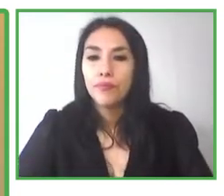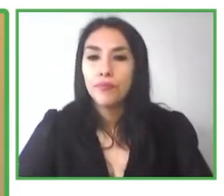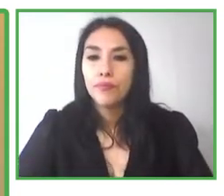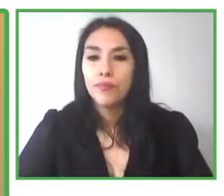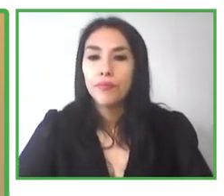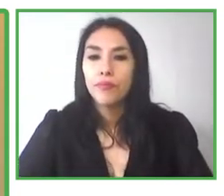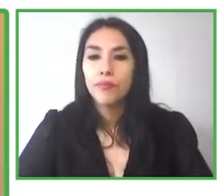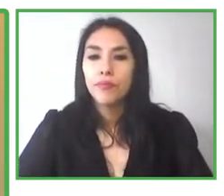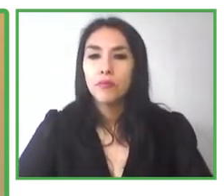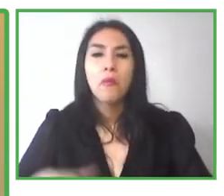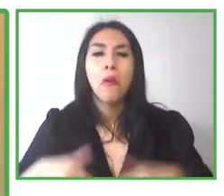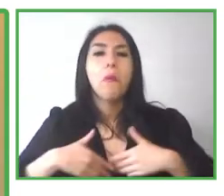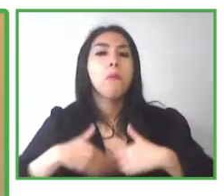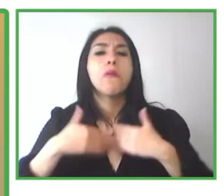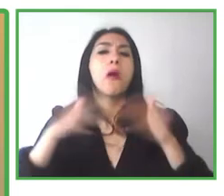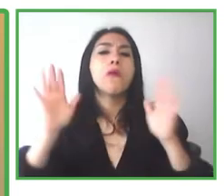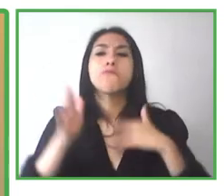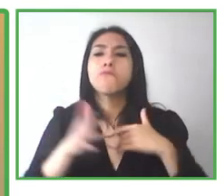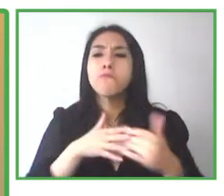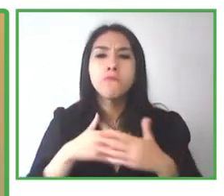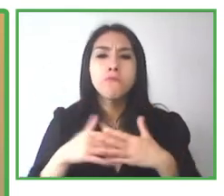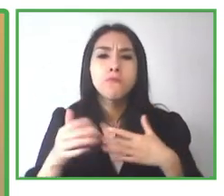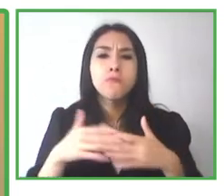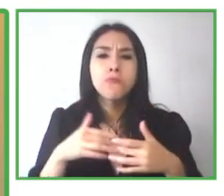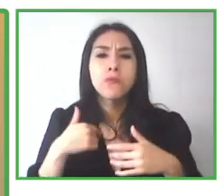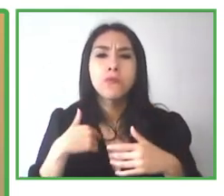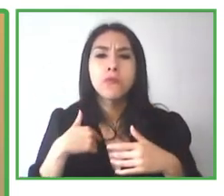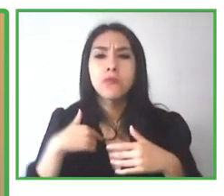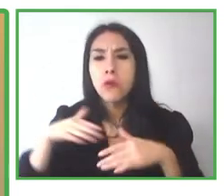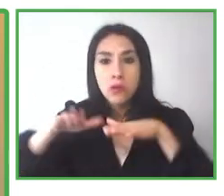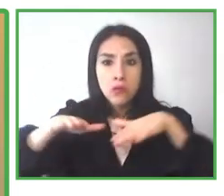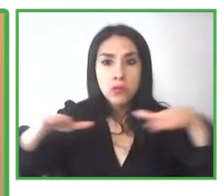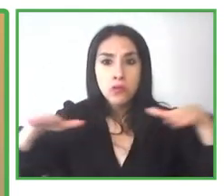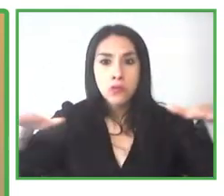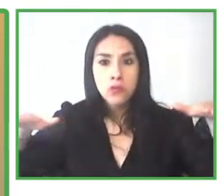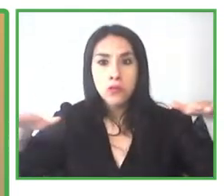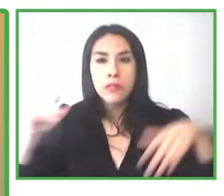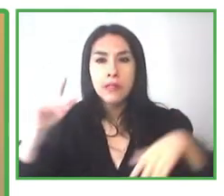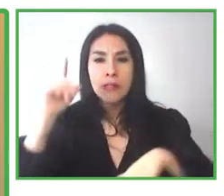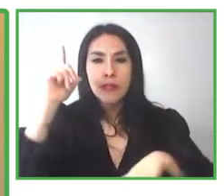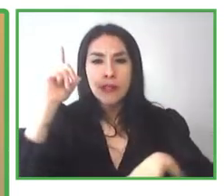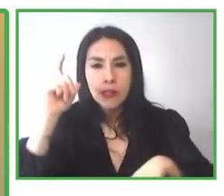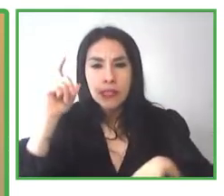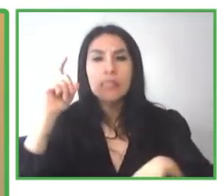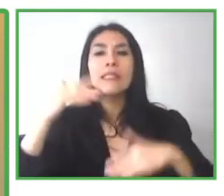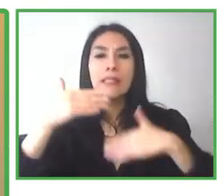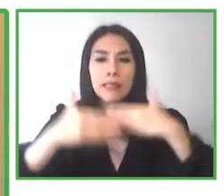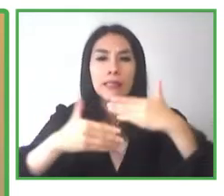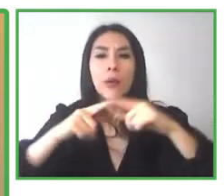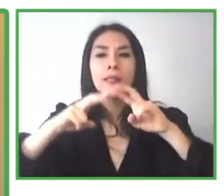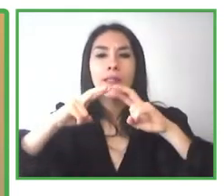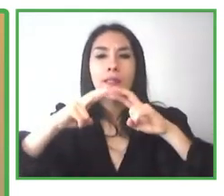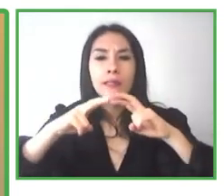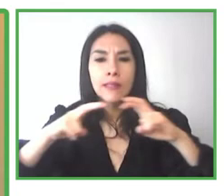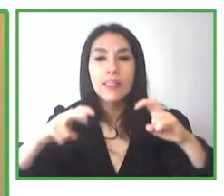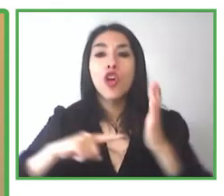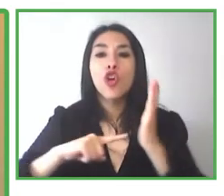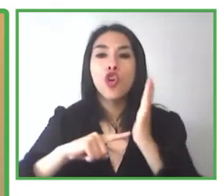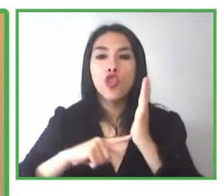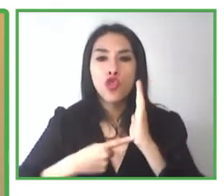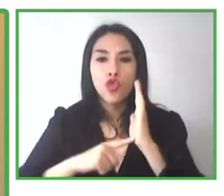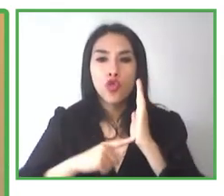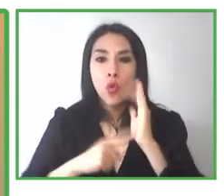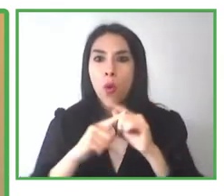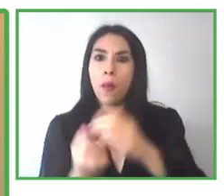adventure of learning more about technology and the transformative capability it has to